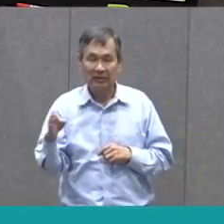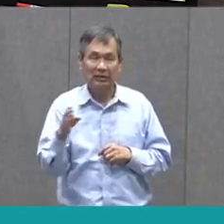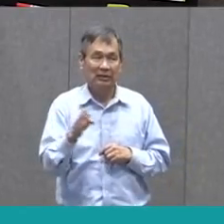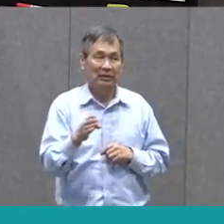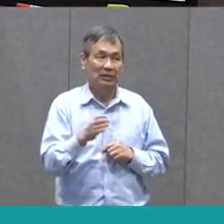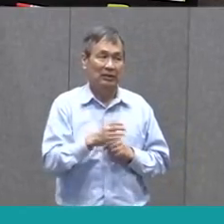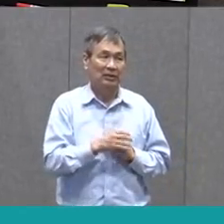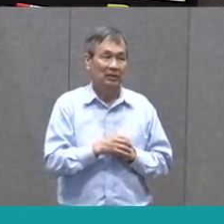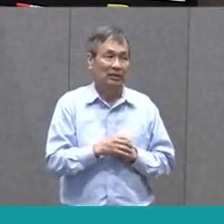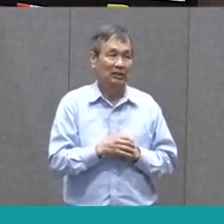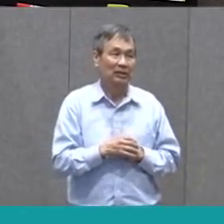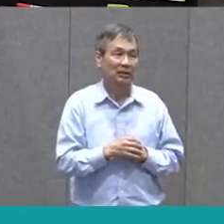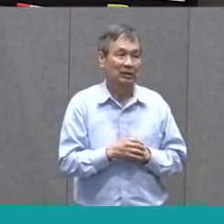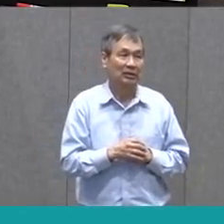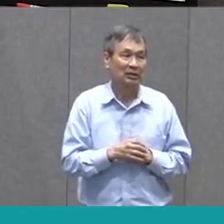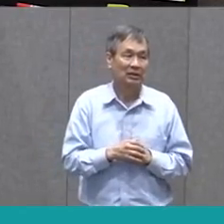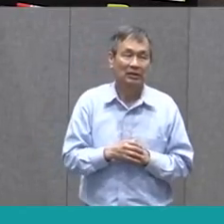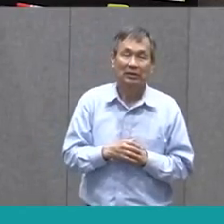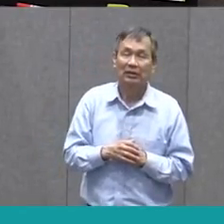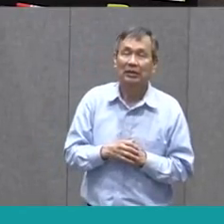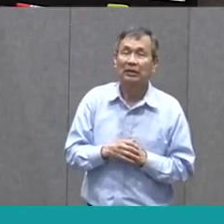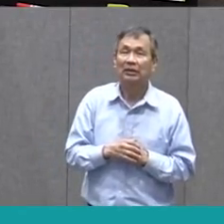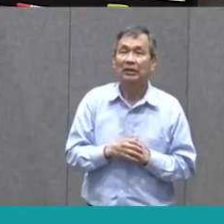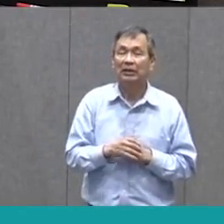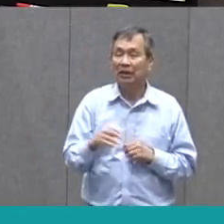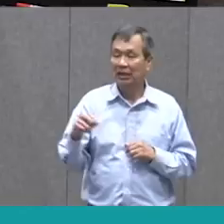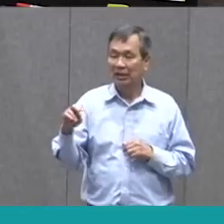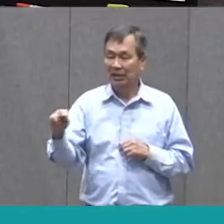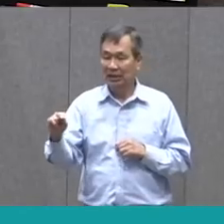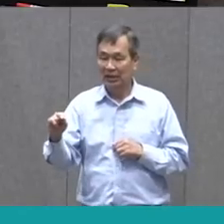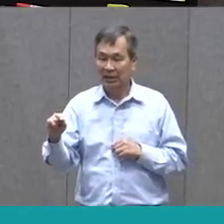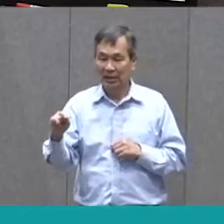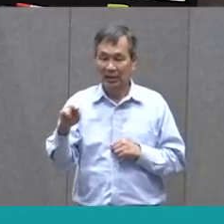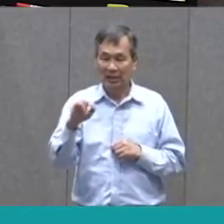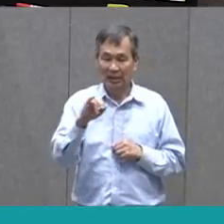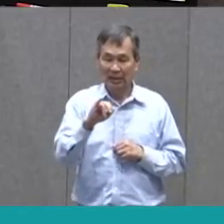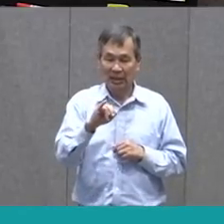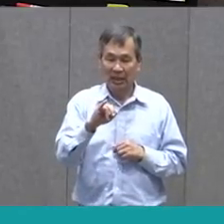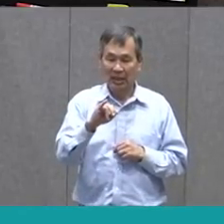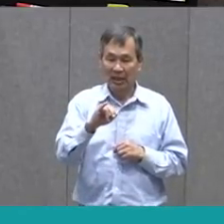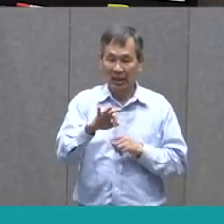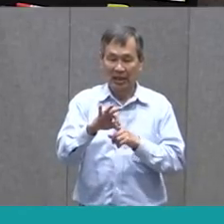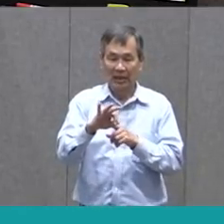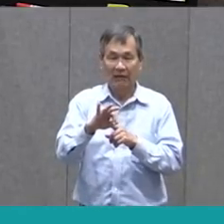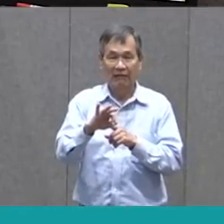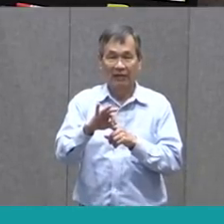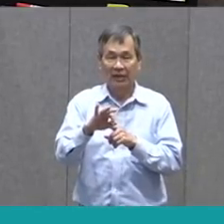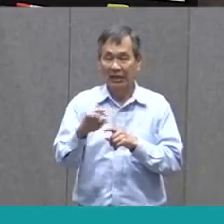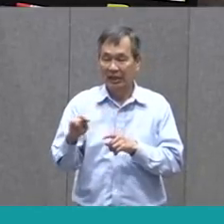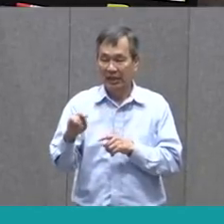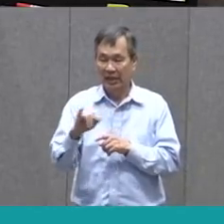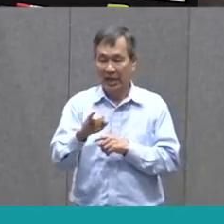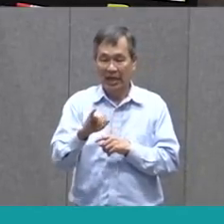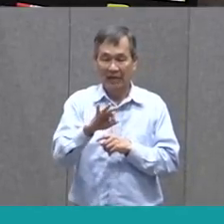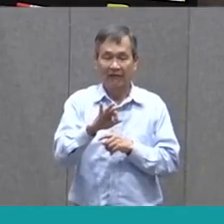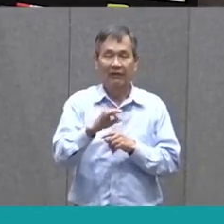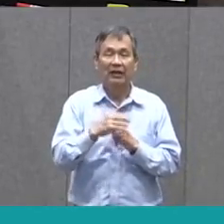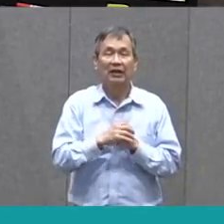I also see N, I, F. N, I, F together. I'm gonna underline that.